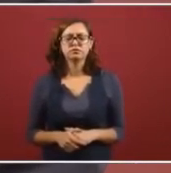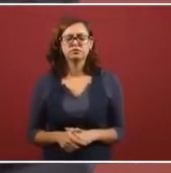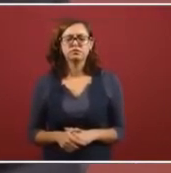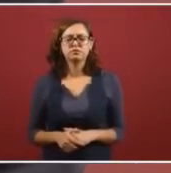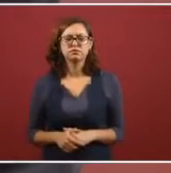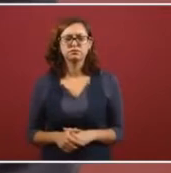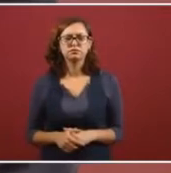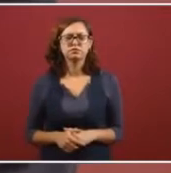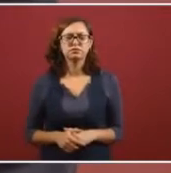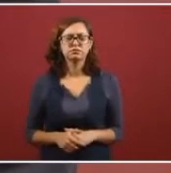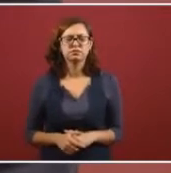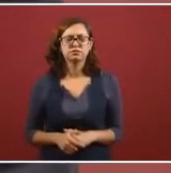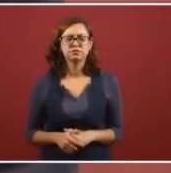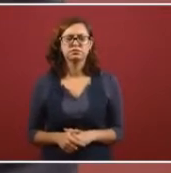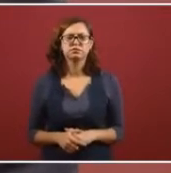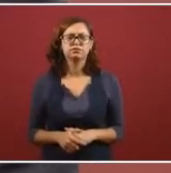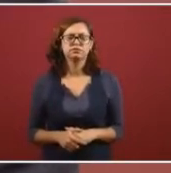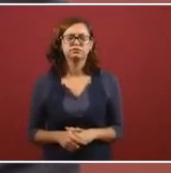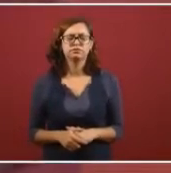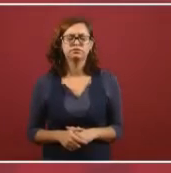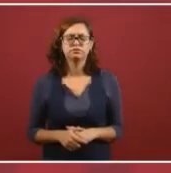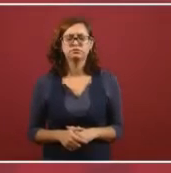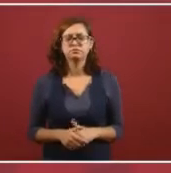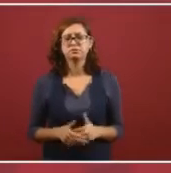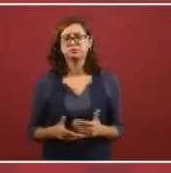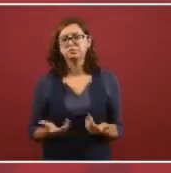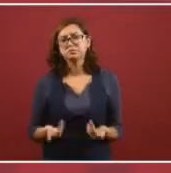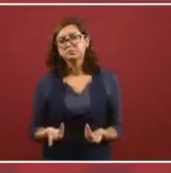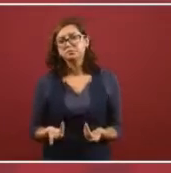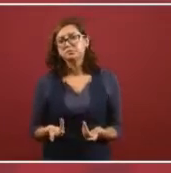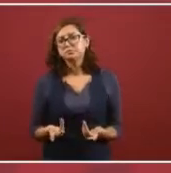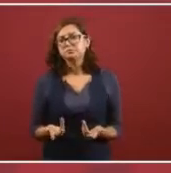And because of the, uh, predictions.